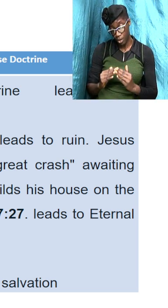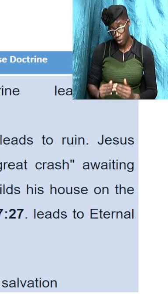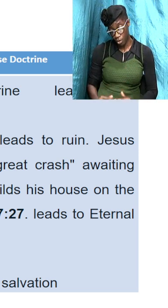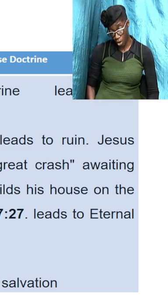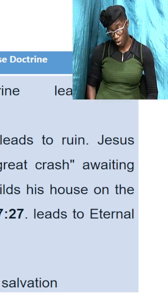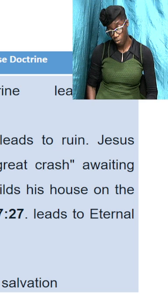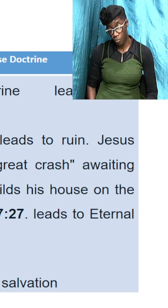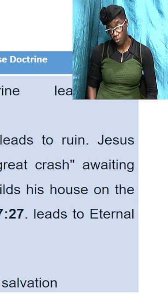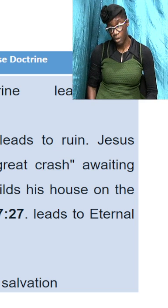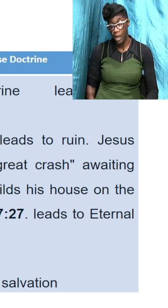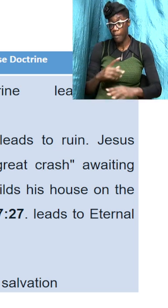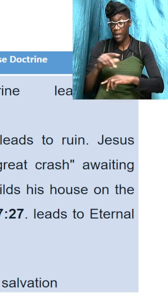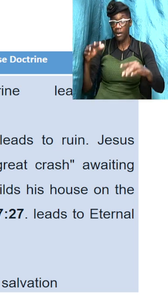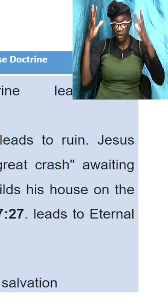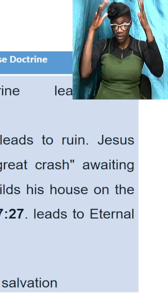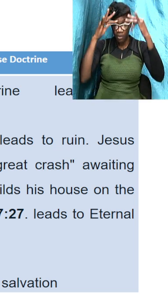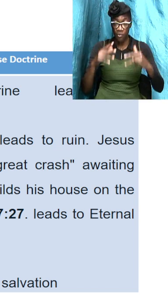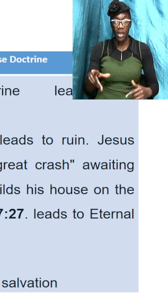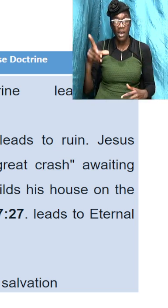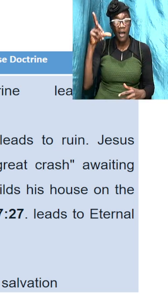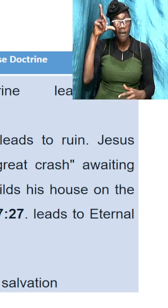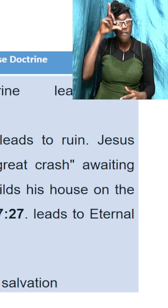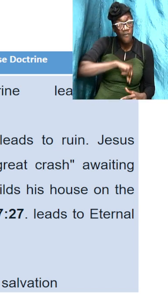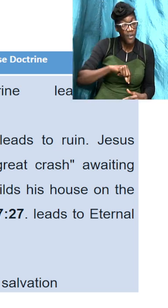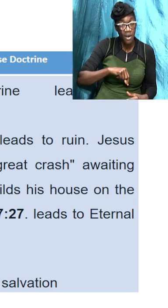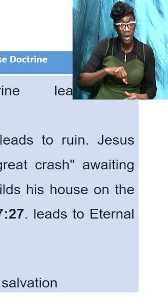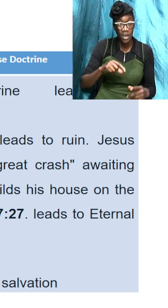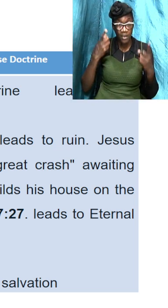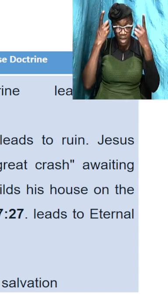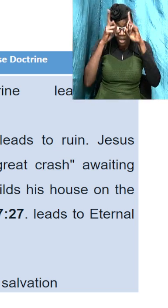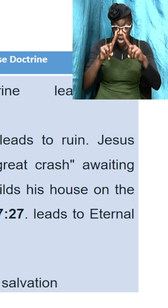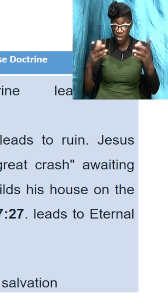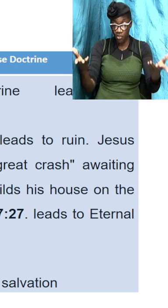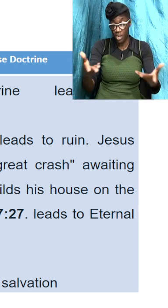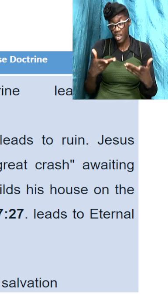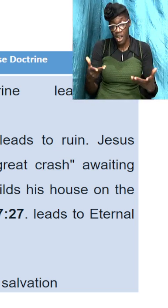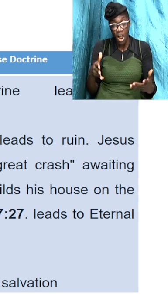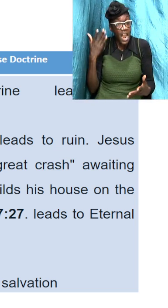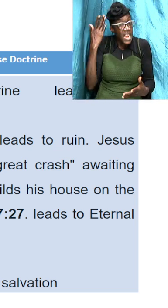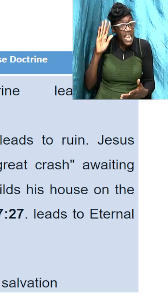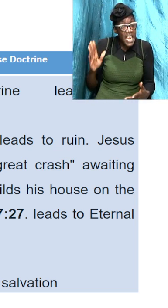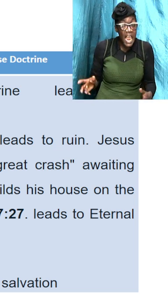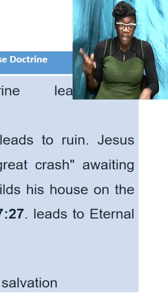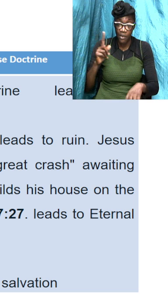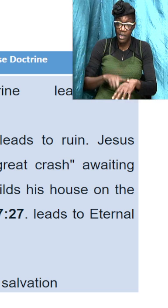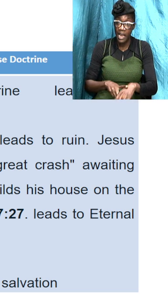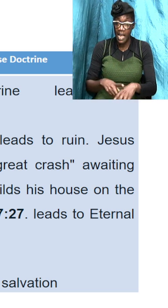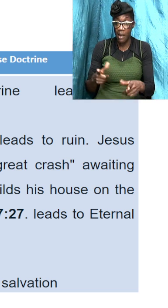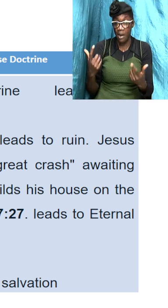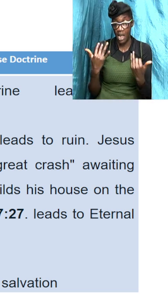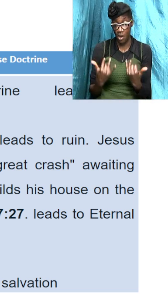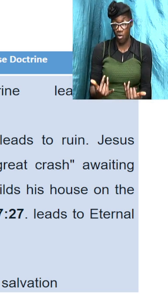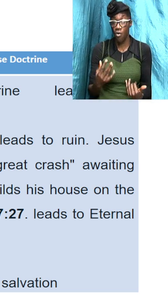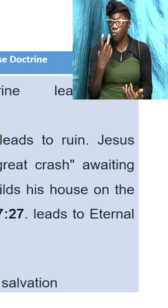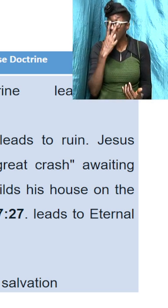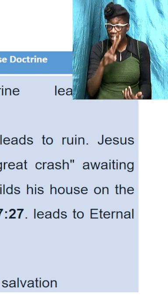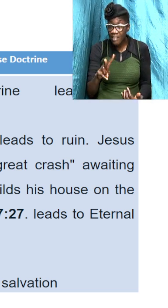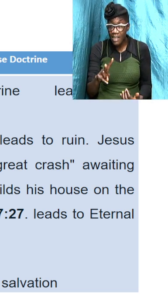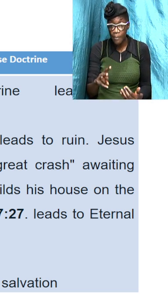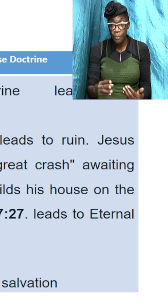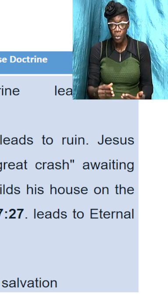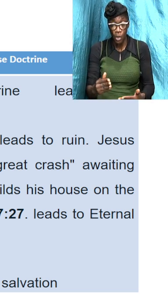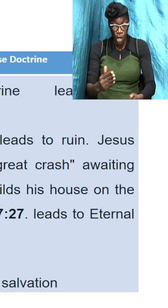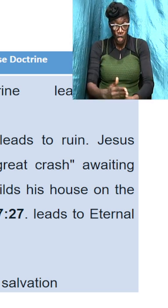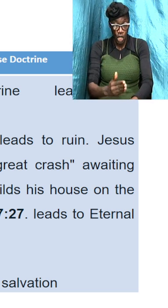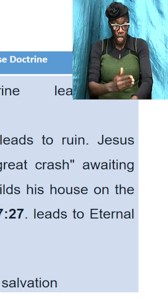doctrine is here never a time like now we have seen the increase in false doctrine